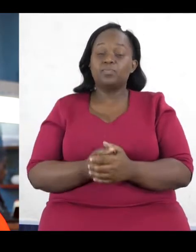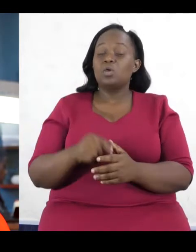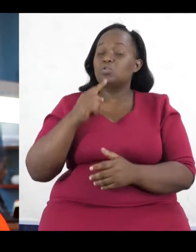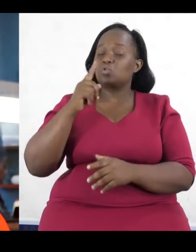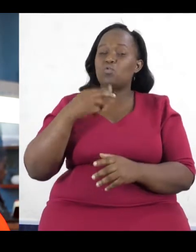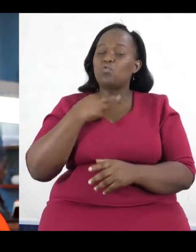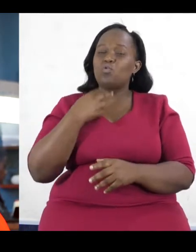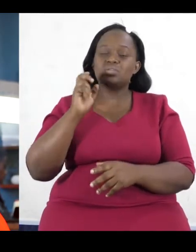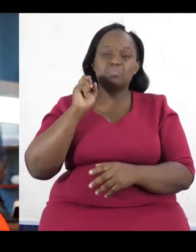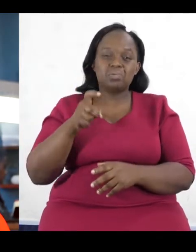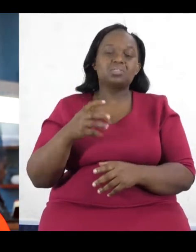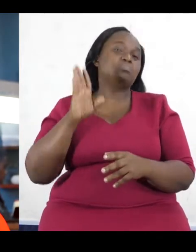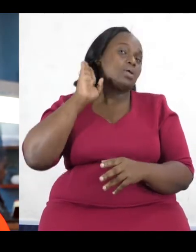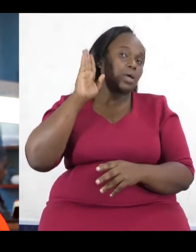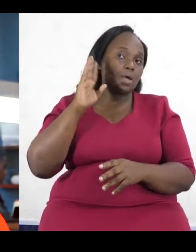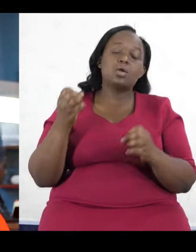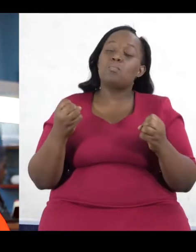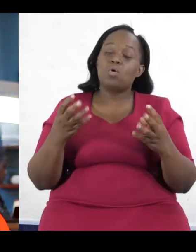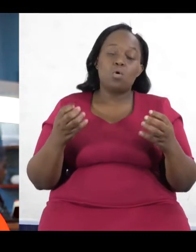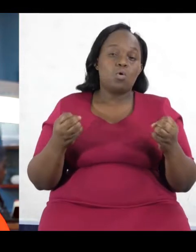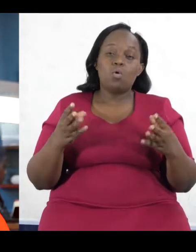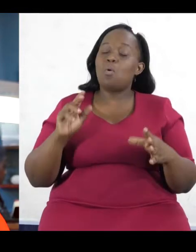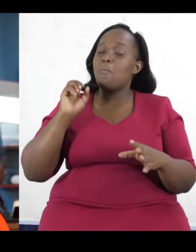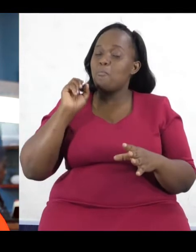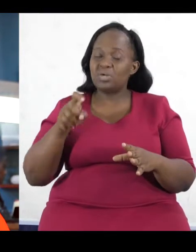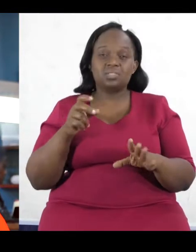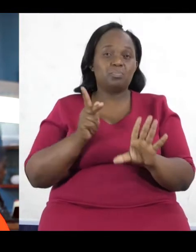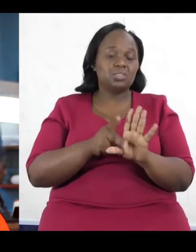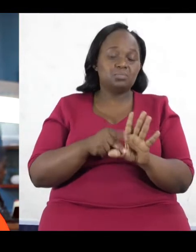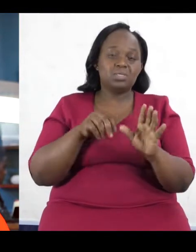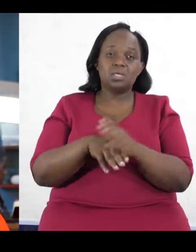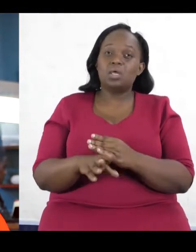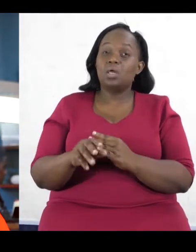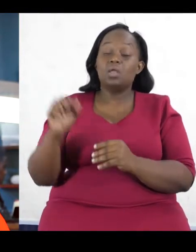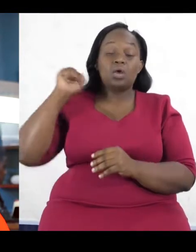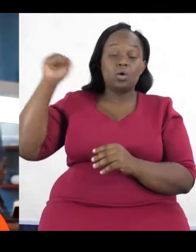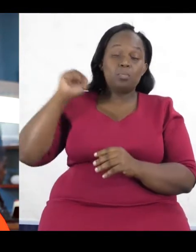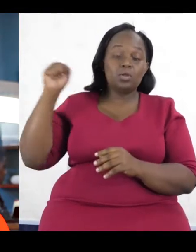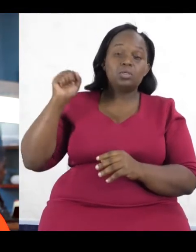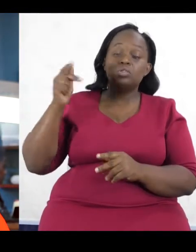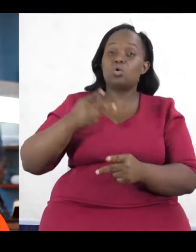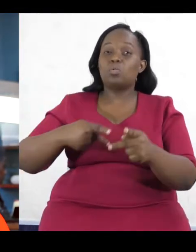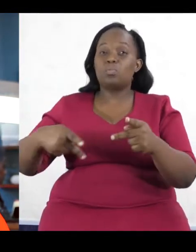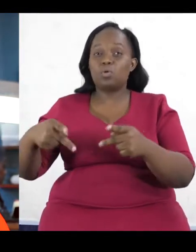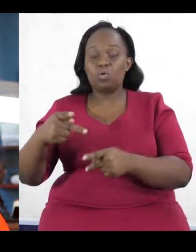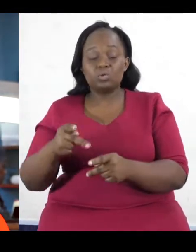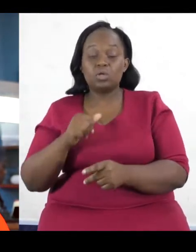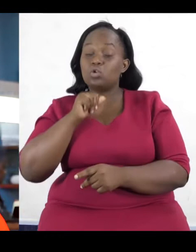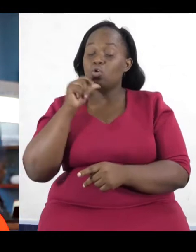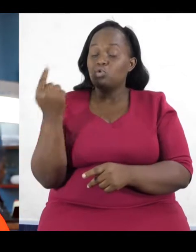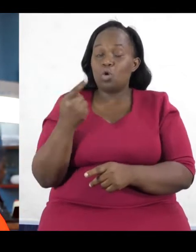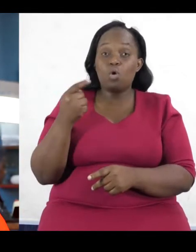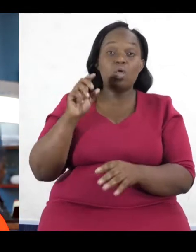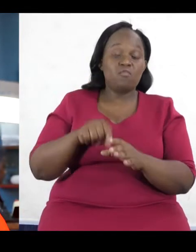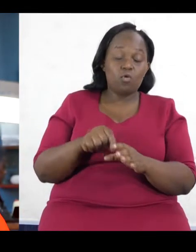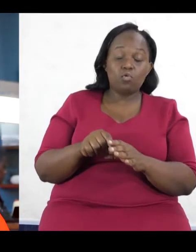could have done with or without BBI. So, I think our voice definitely needs to be heard. More and more and more of us need to participate